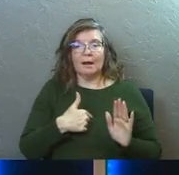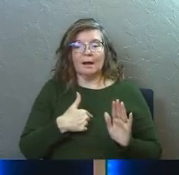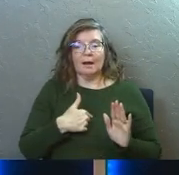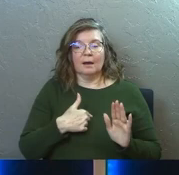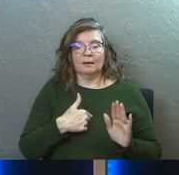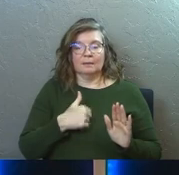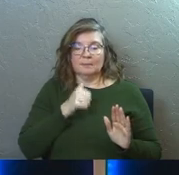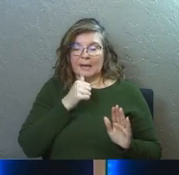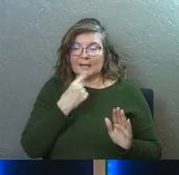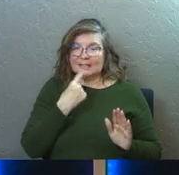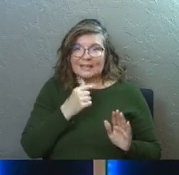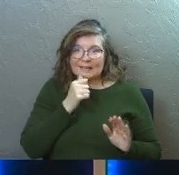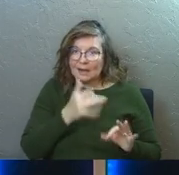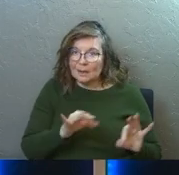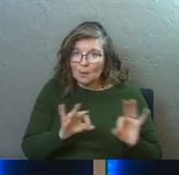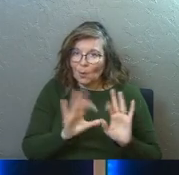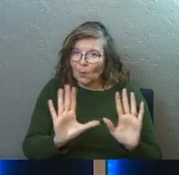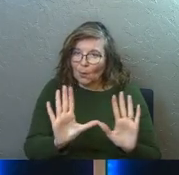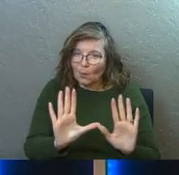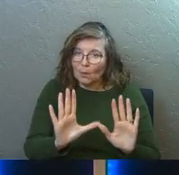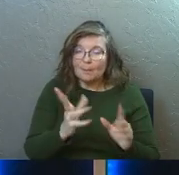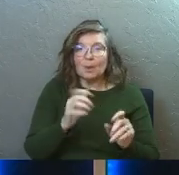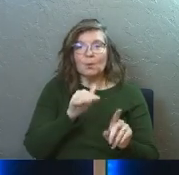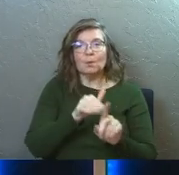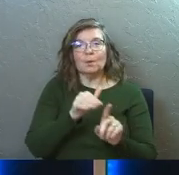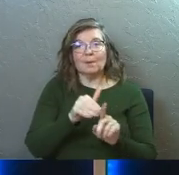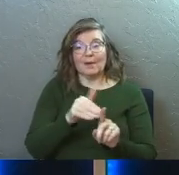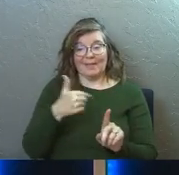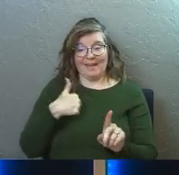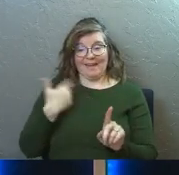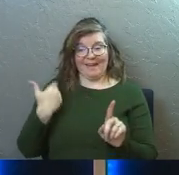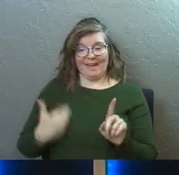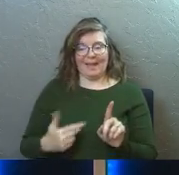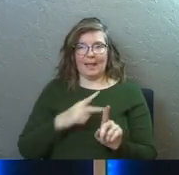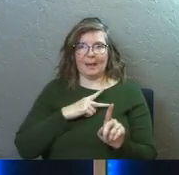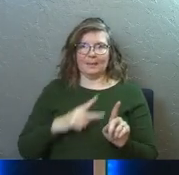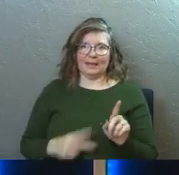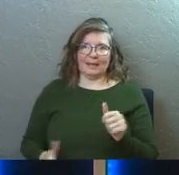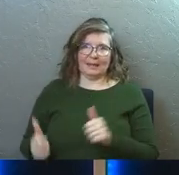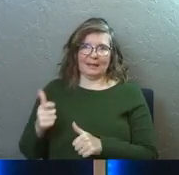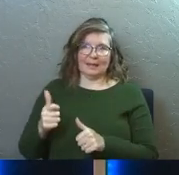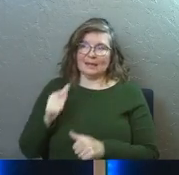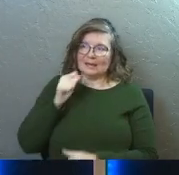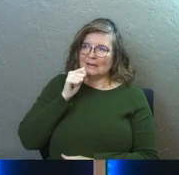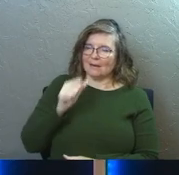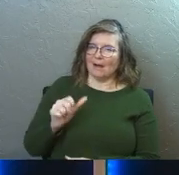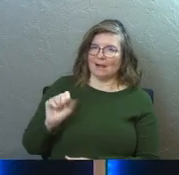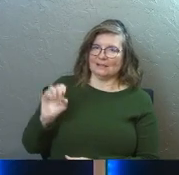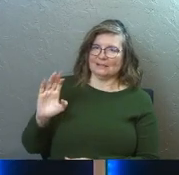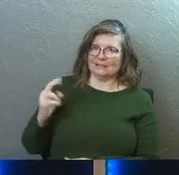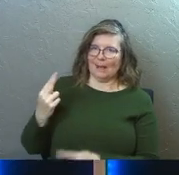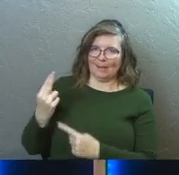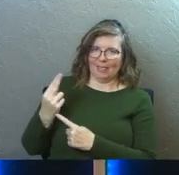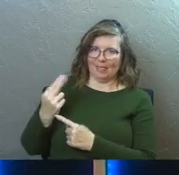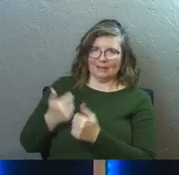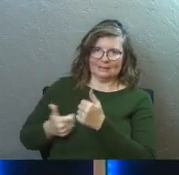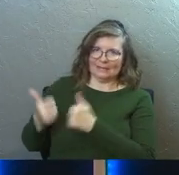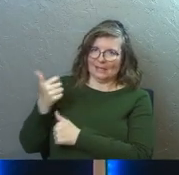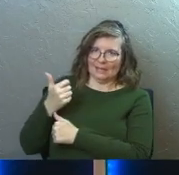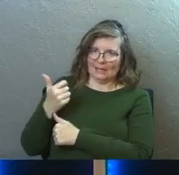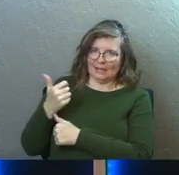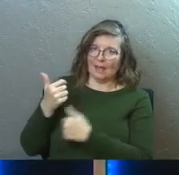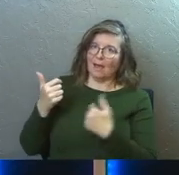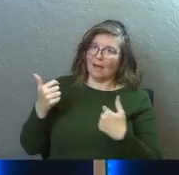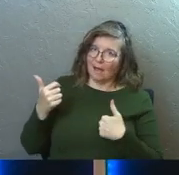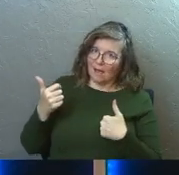coming to say that the Sabbath is unimportant, but I'm coming to remind you that I am king, not the Sabbath, not the law, that I am Lord